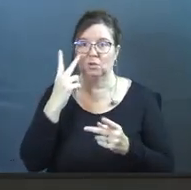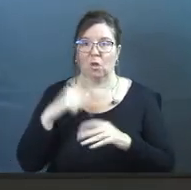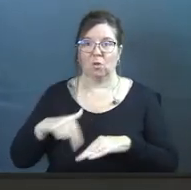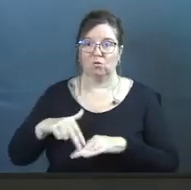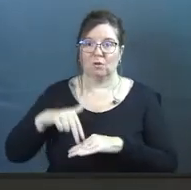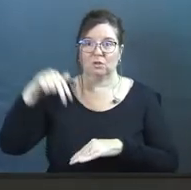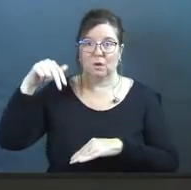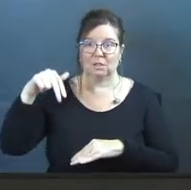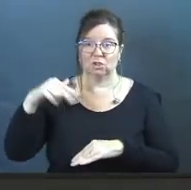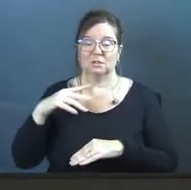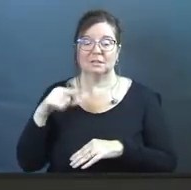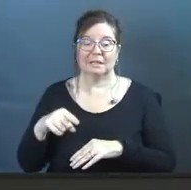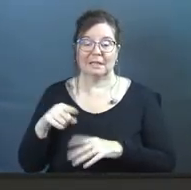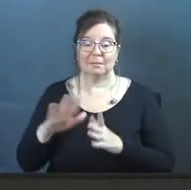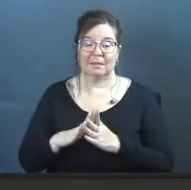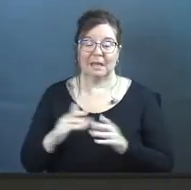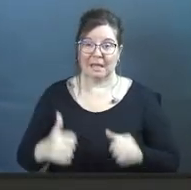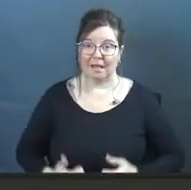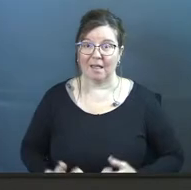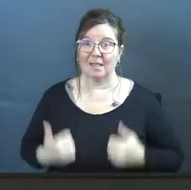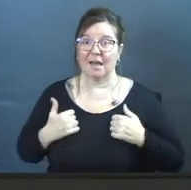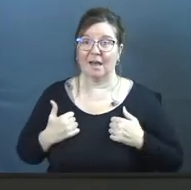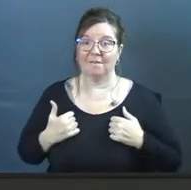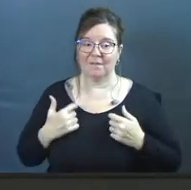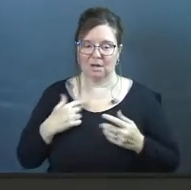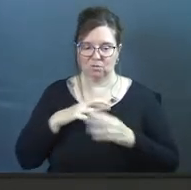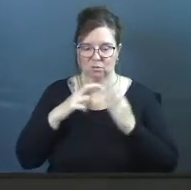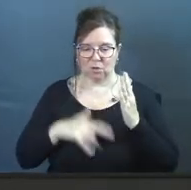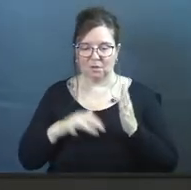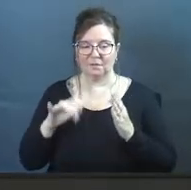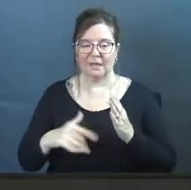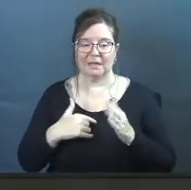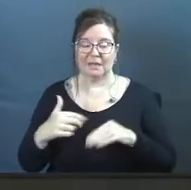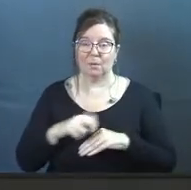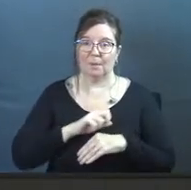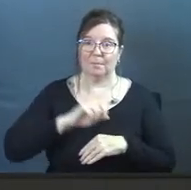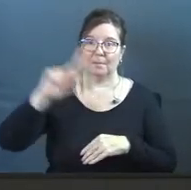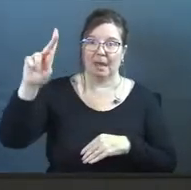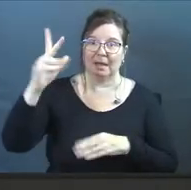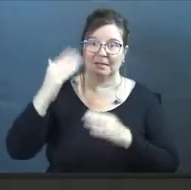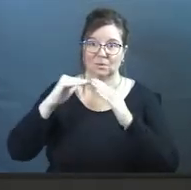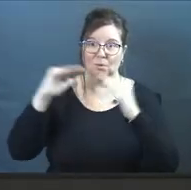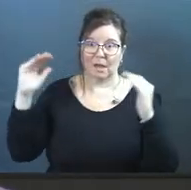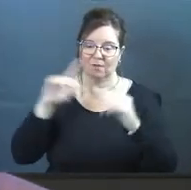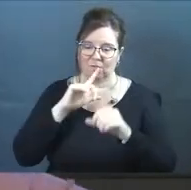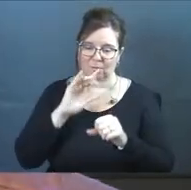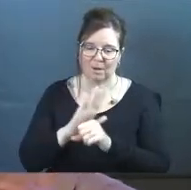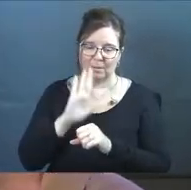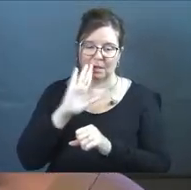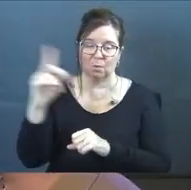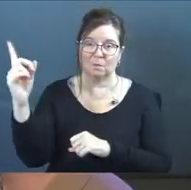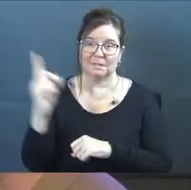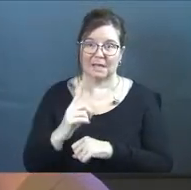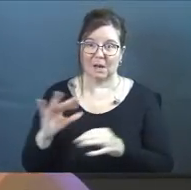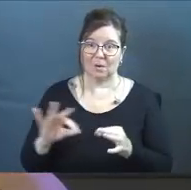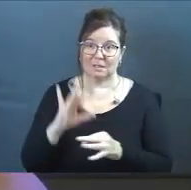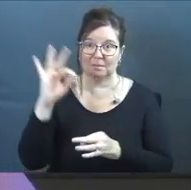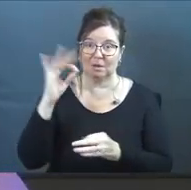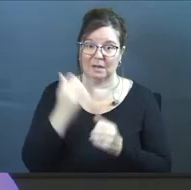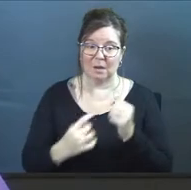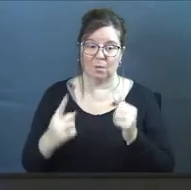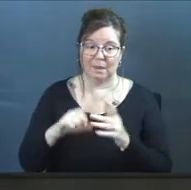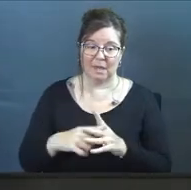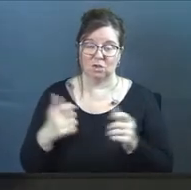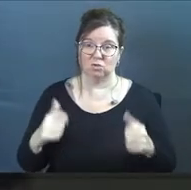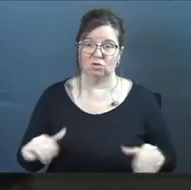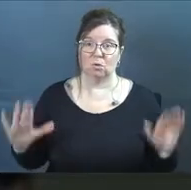the resurrection, him being alive. And as a result of that, he ascended back up to heaven, promising that he would send down his spirit and anyone